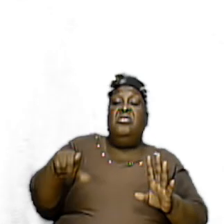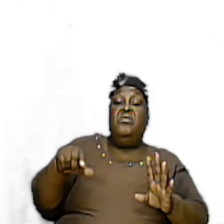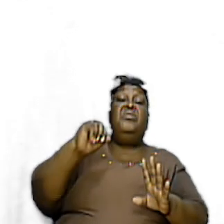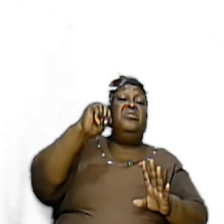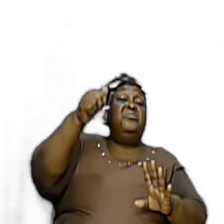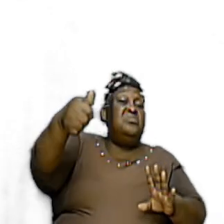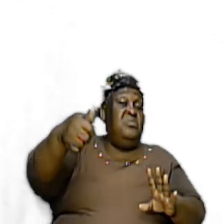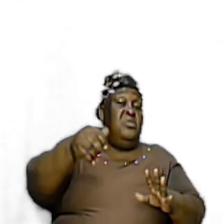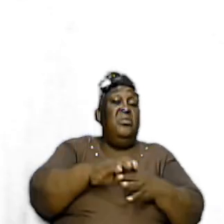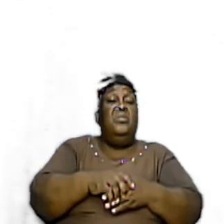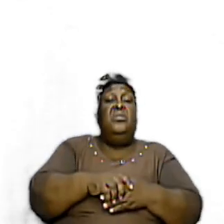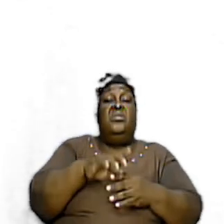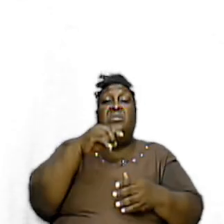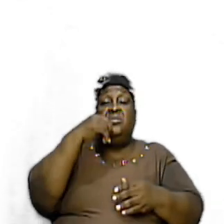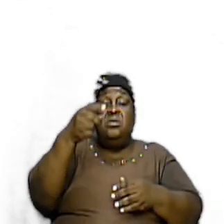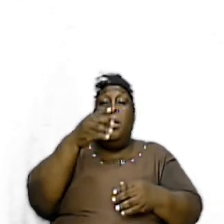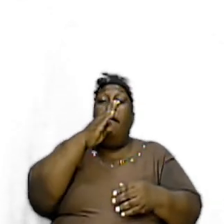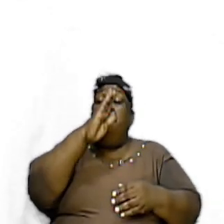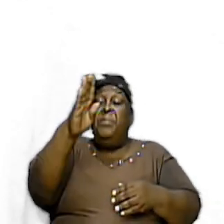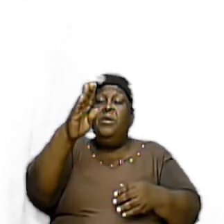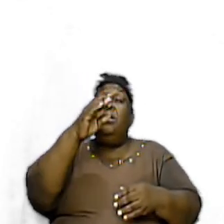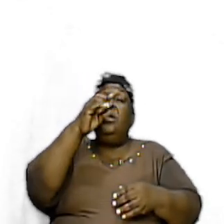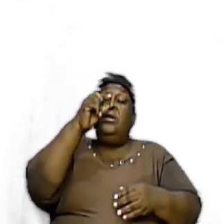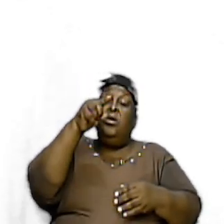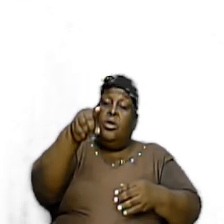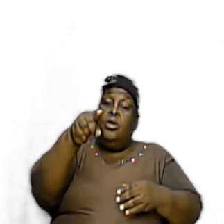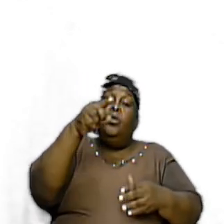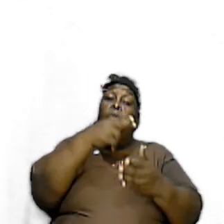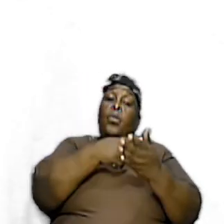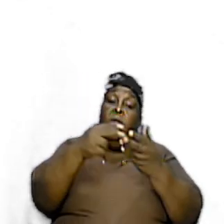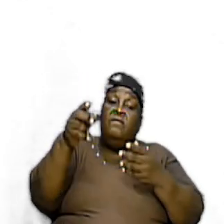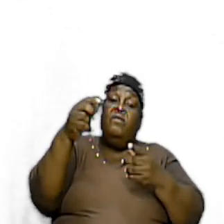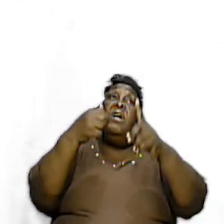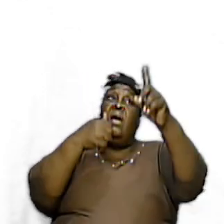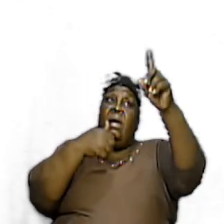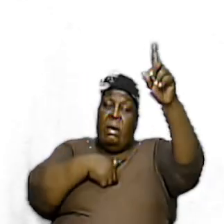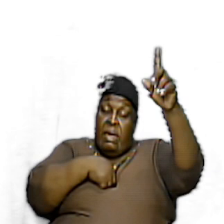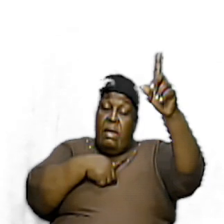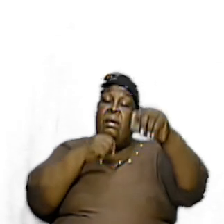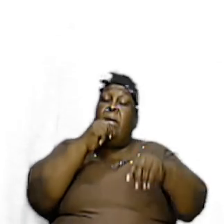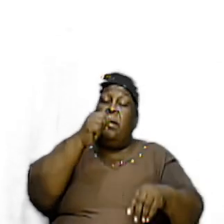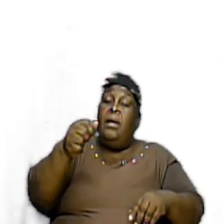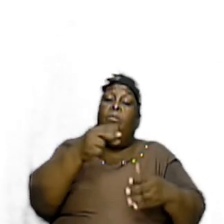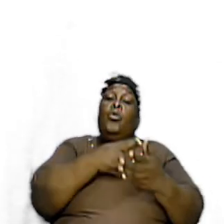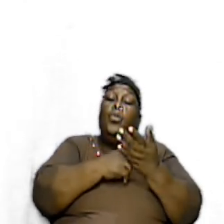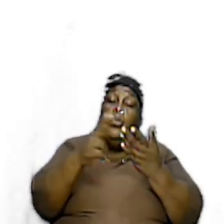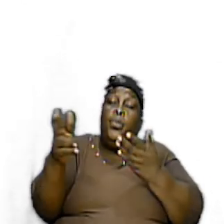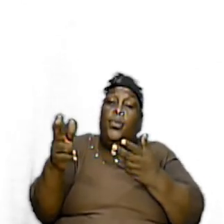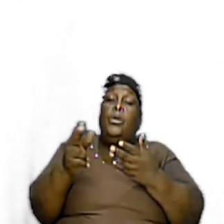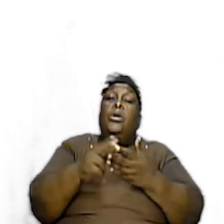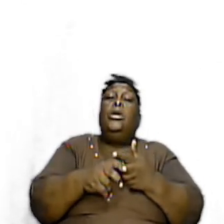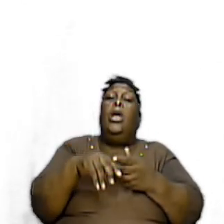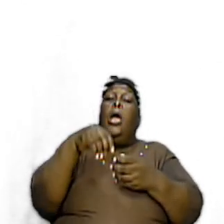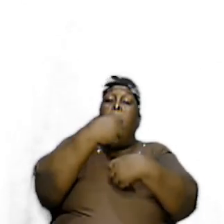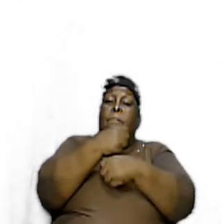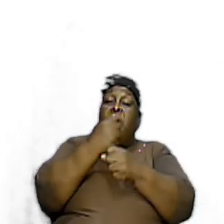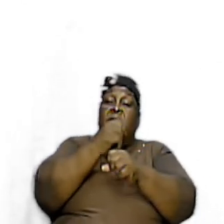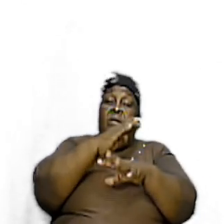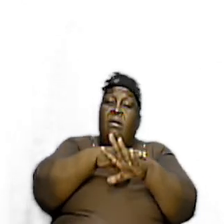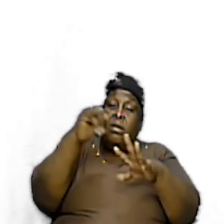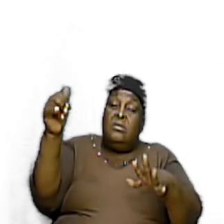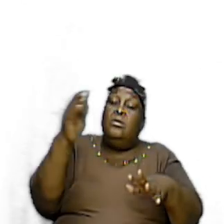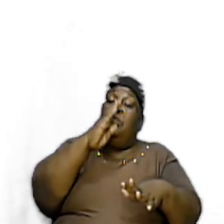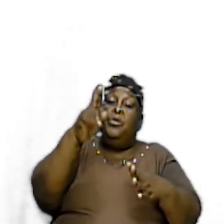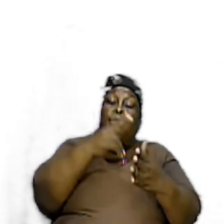going through You are going to see that God is saying Be ye Holy For I Am Holy He makes that call To holiness